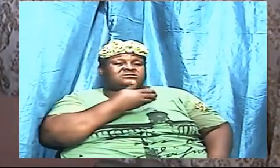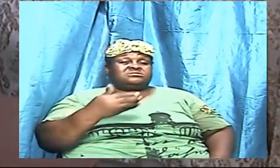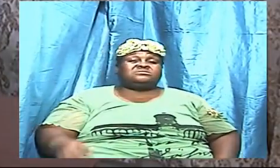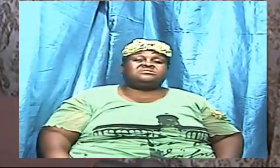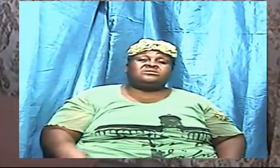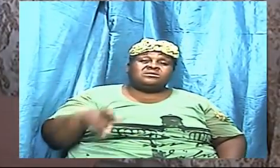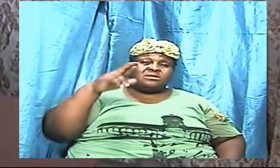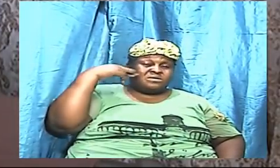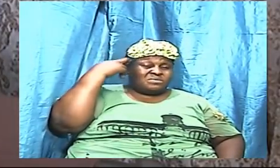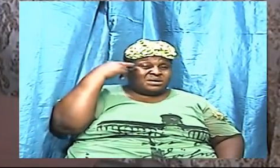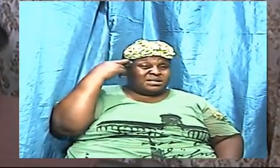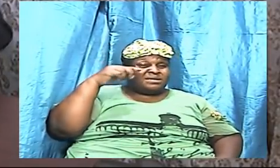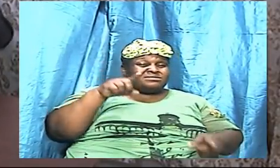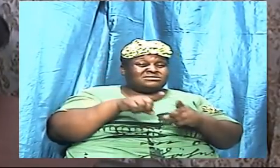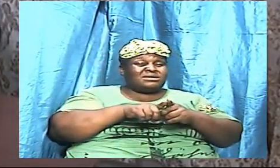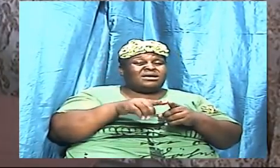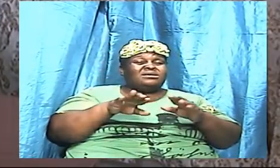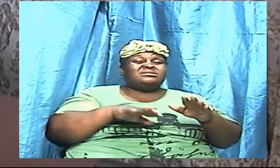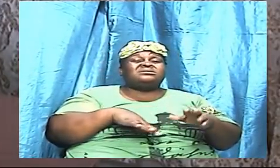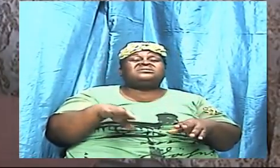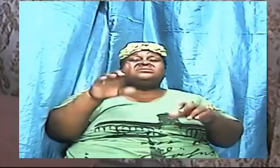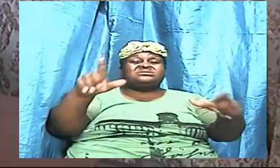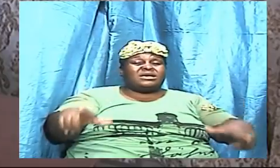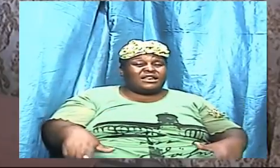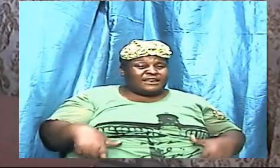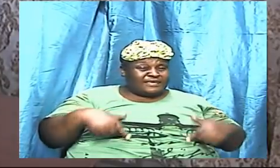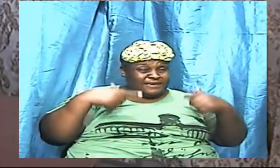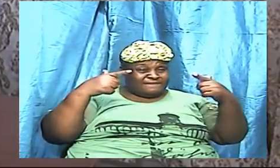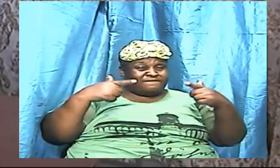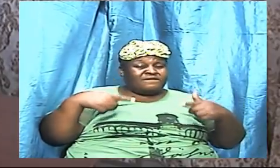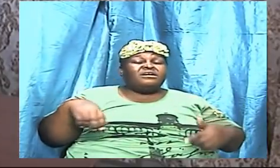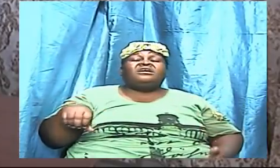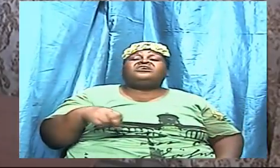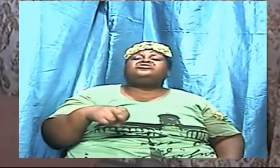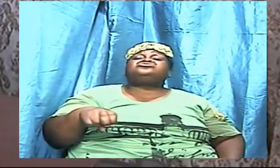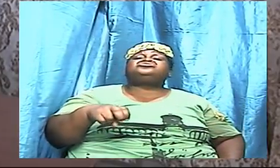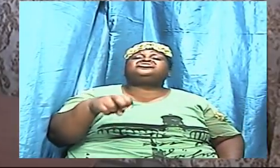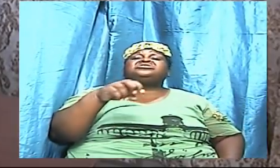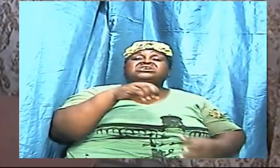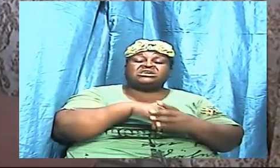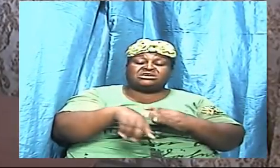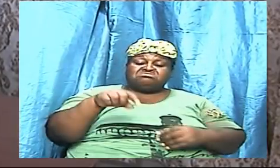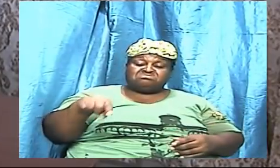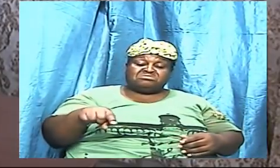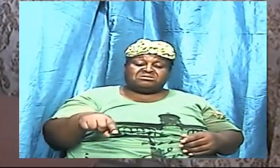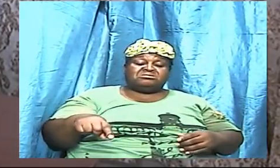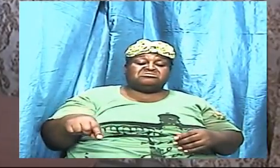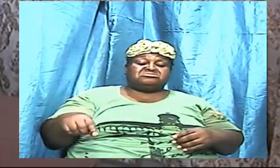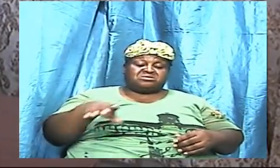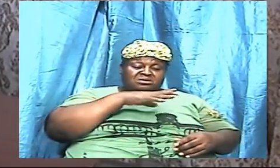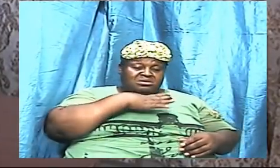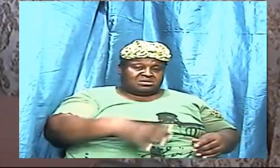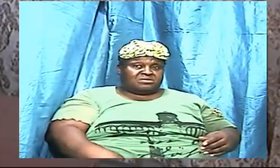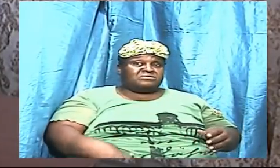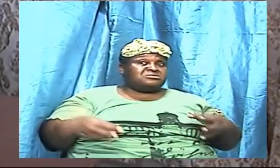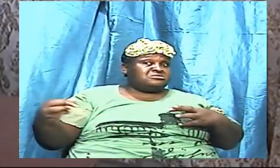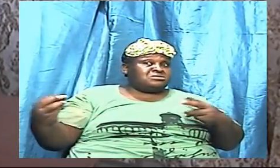realize that as we walk as we journey in this warfare we